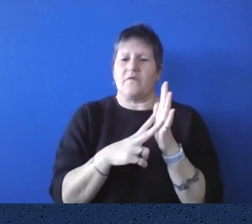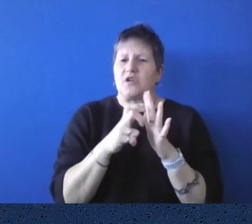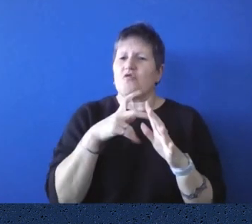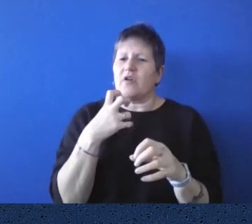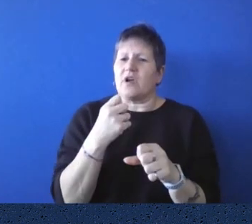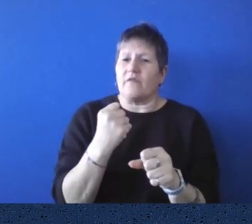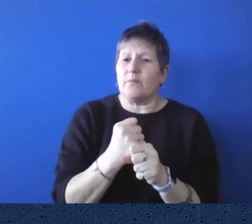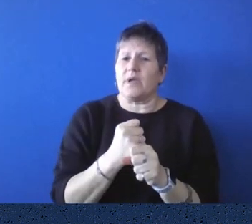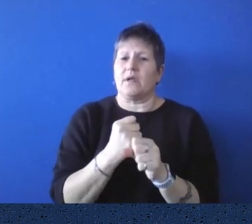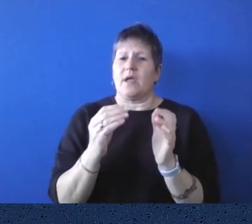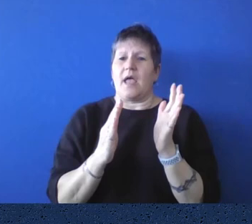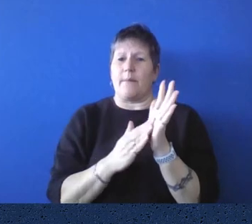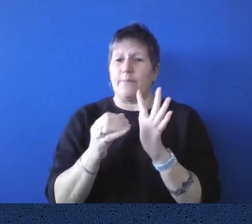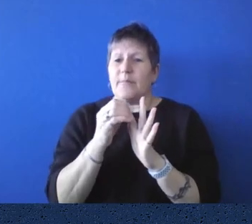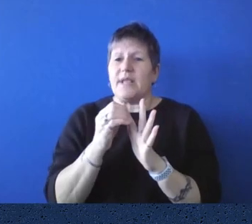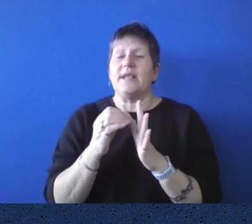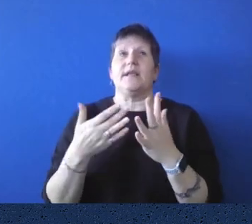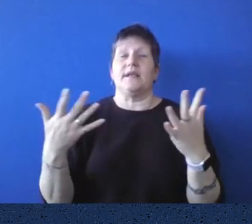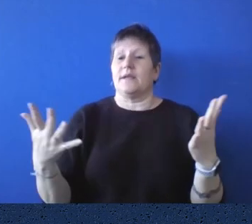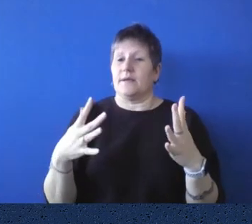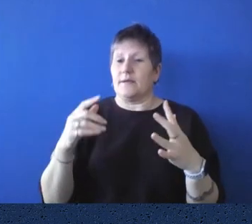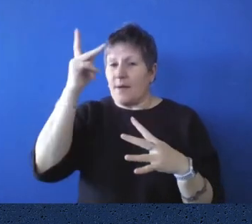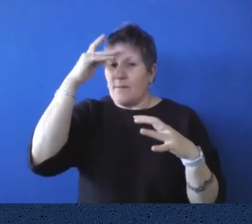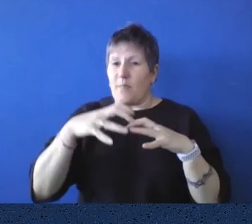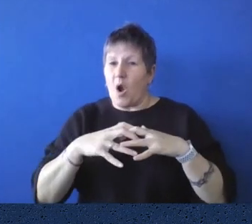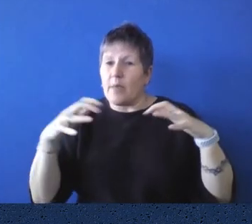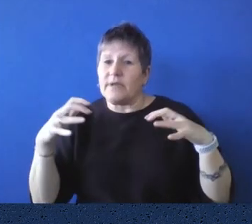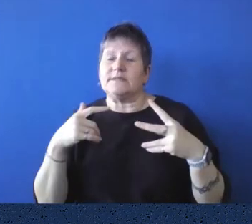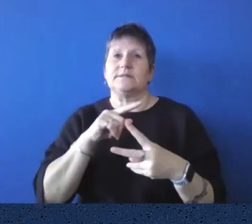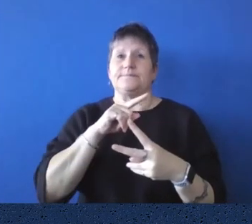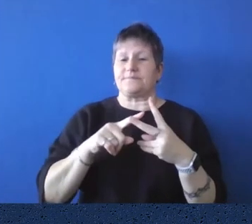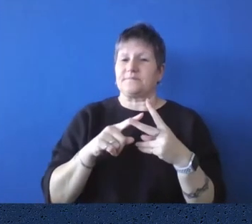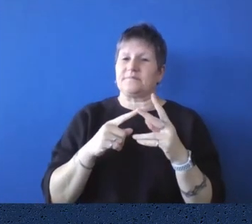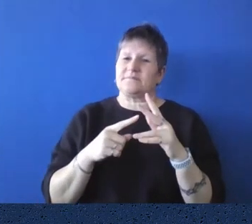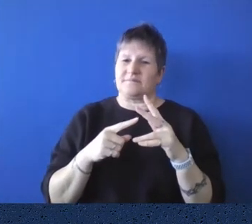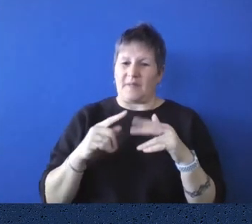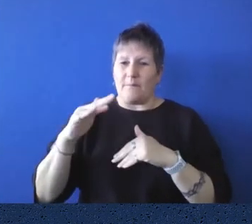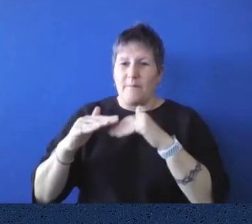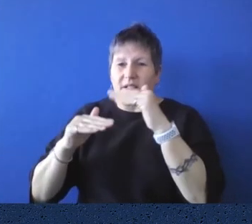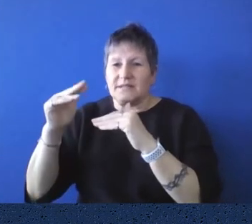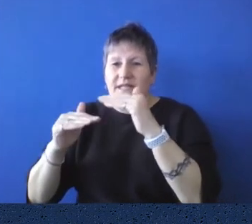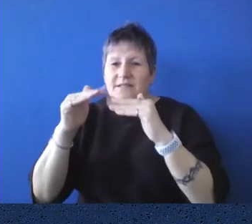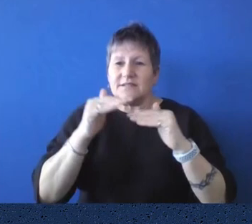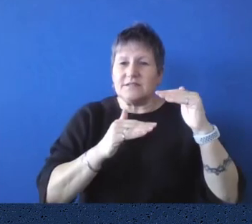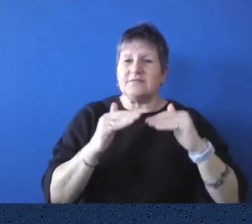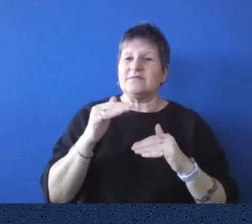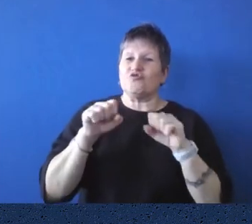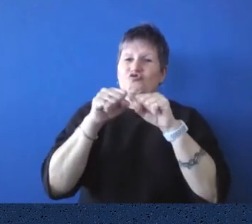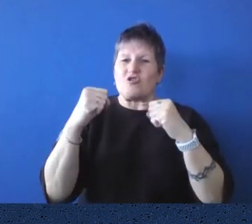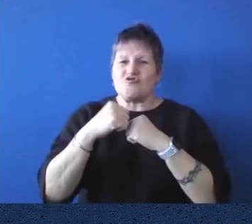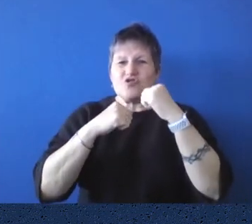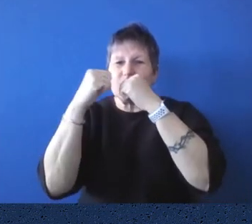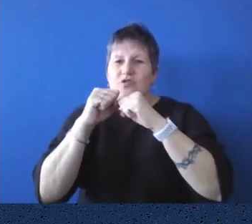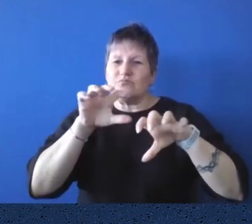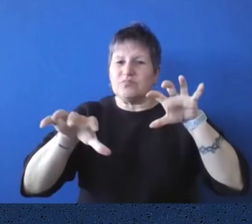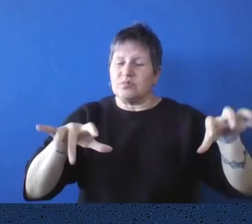um, projects, major projects, like infrastructure. And we keep that information and then we can,